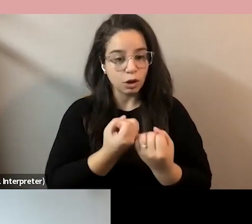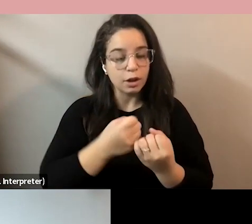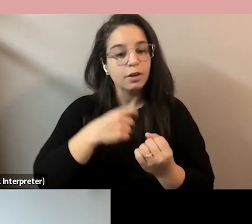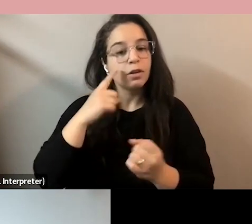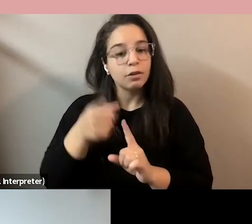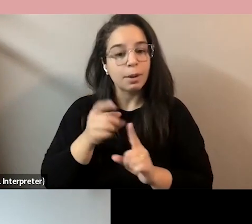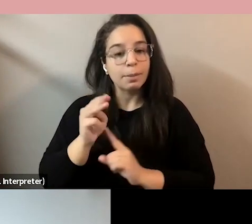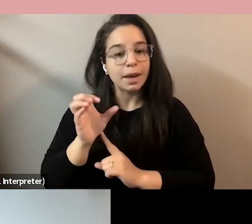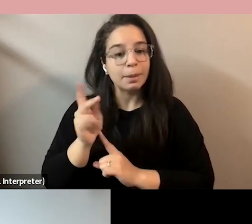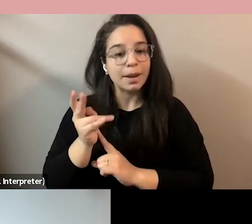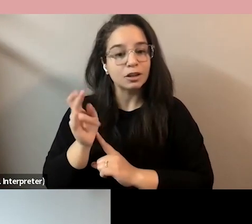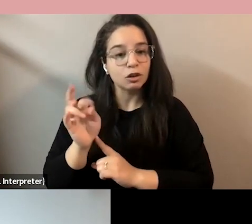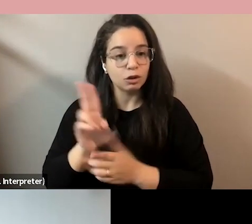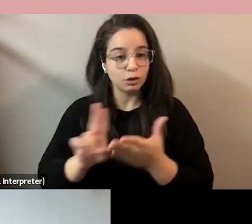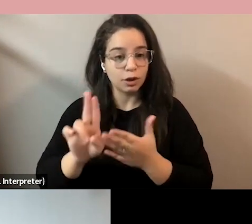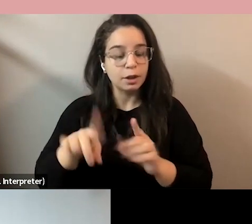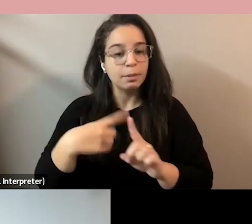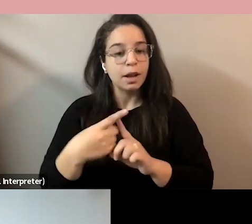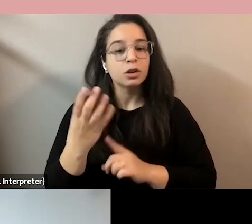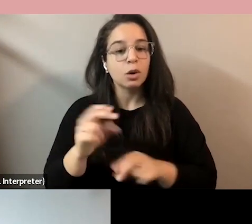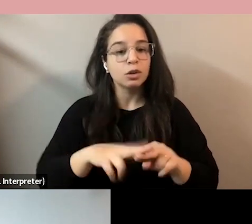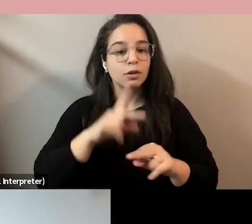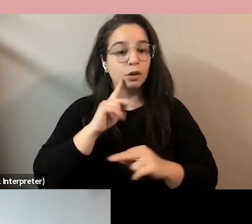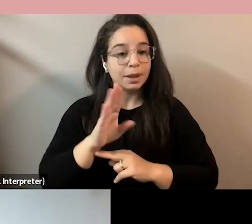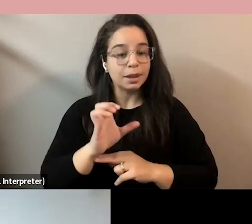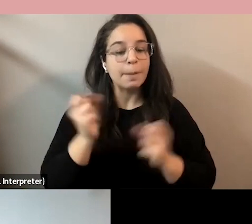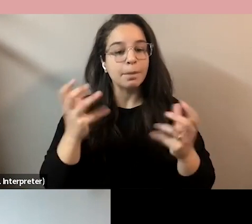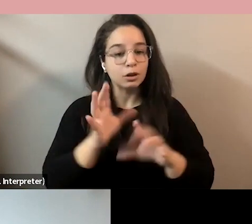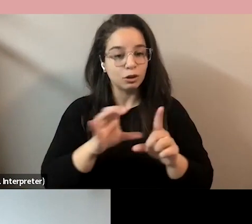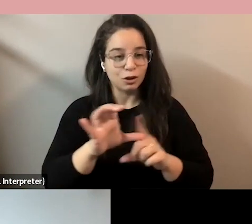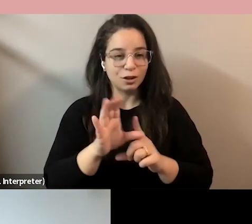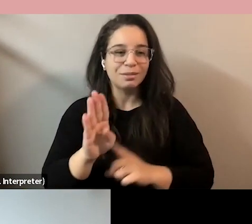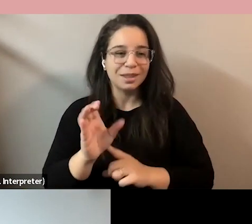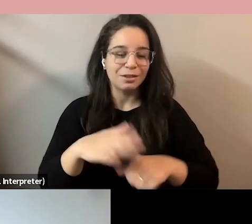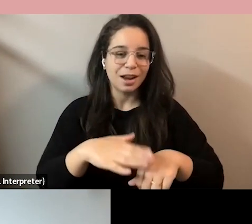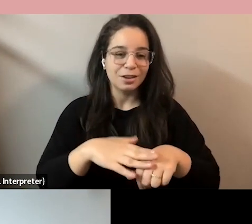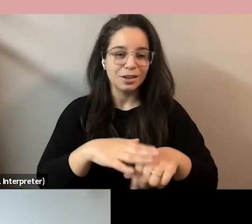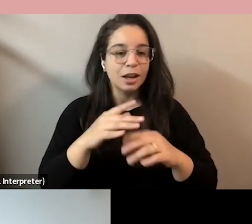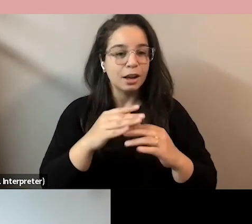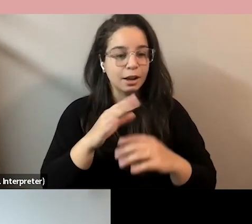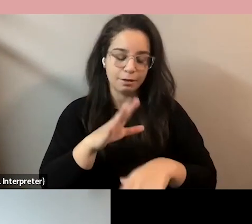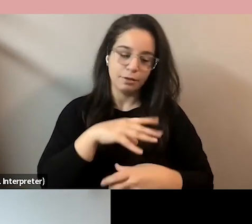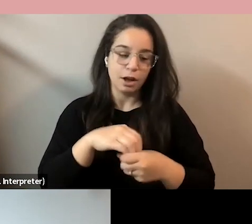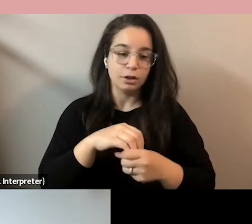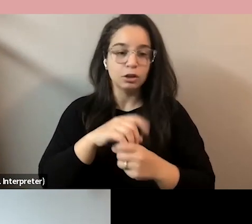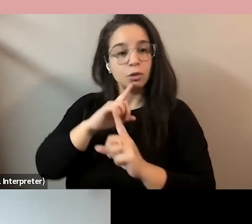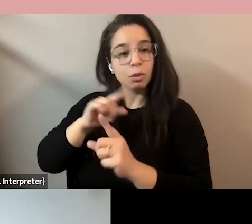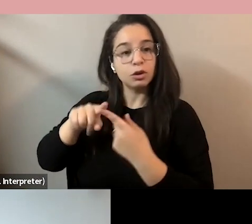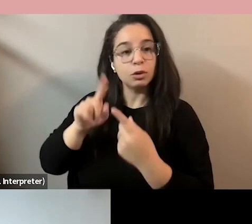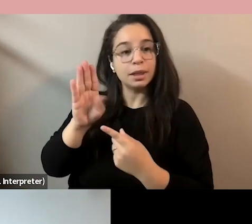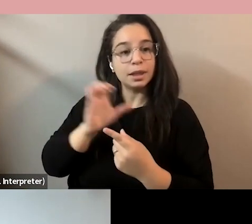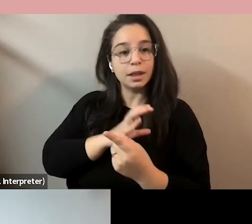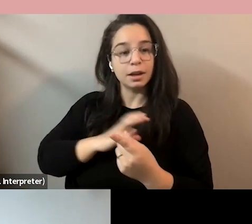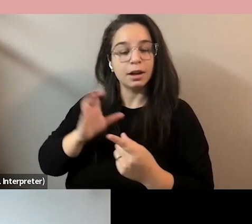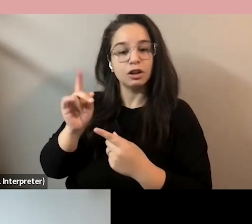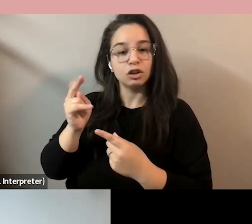university and as co-chair of the bc multicultural advisory committee which reports to bc's attorney general and helps to shape the